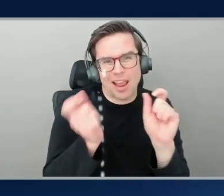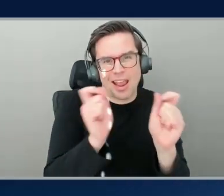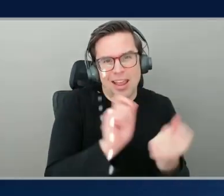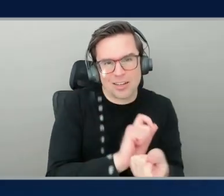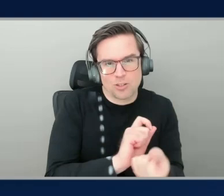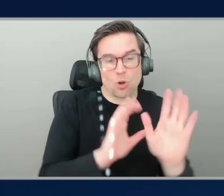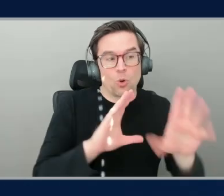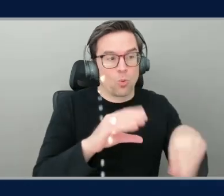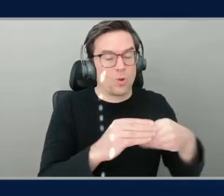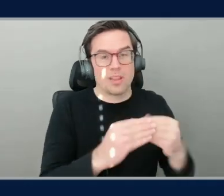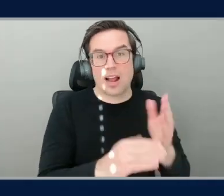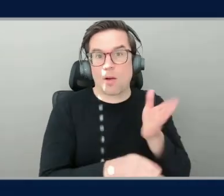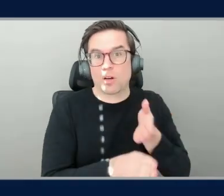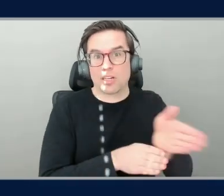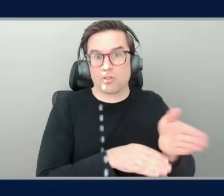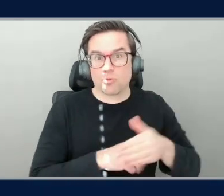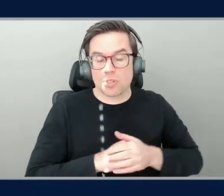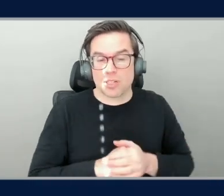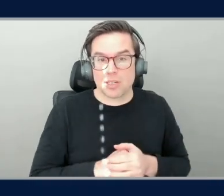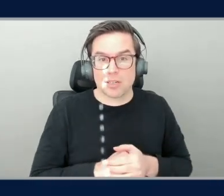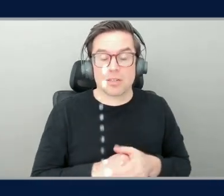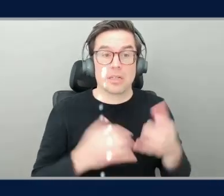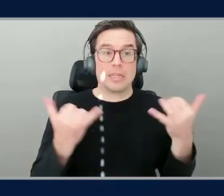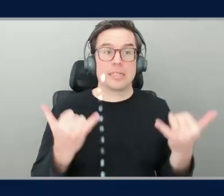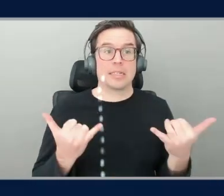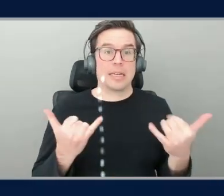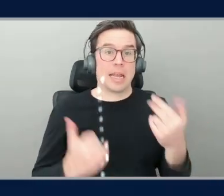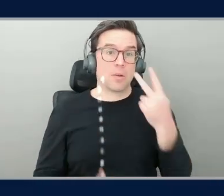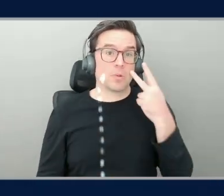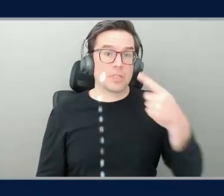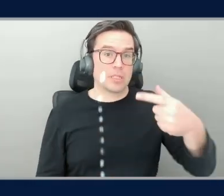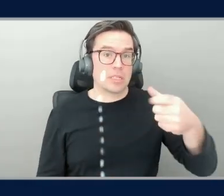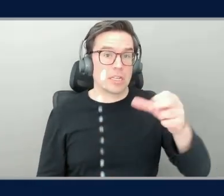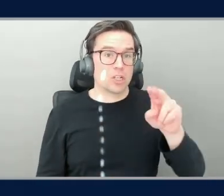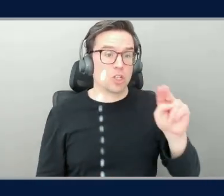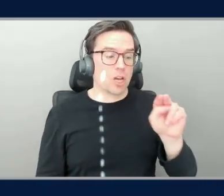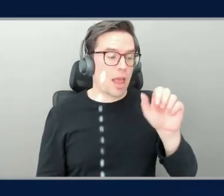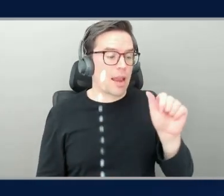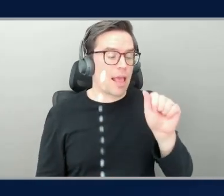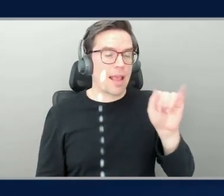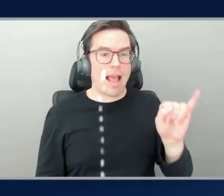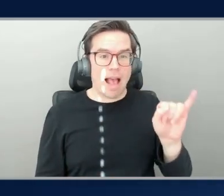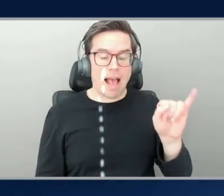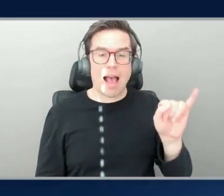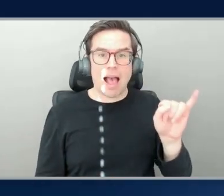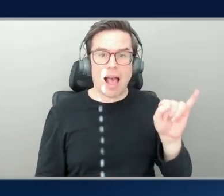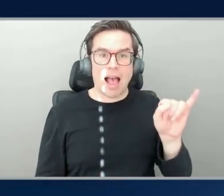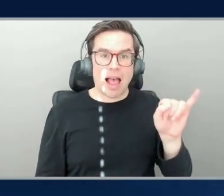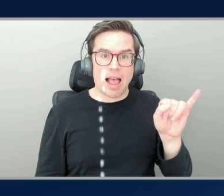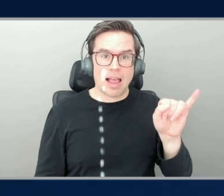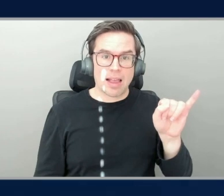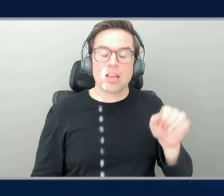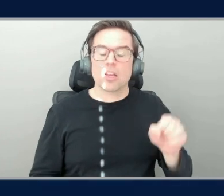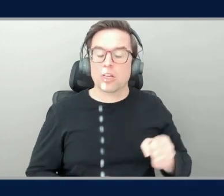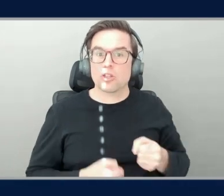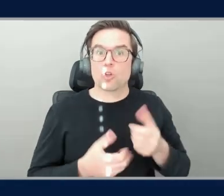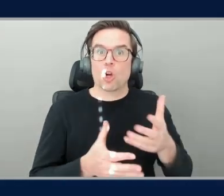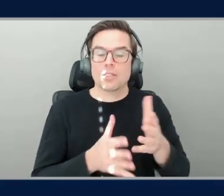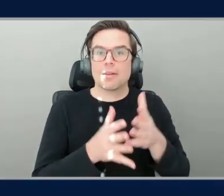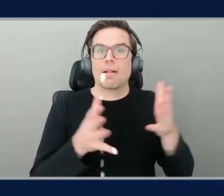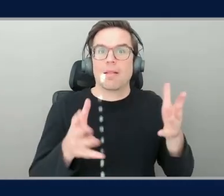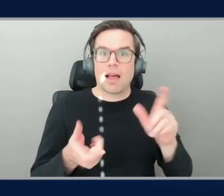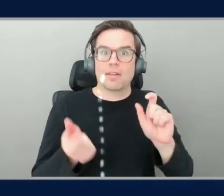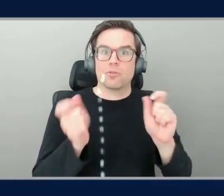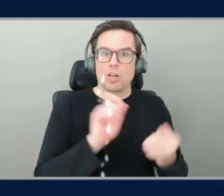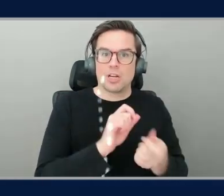generative AI is driving these large-scale changes to the way that we work, and, of course, to what we build. As I speak